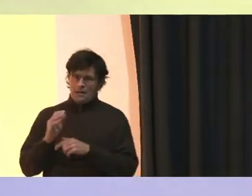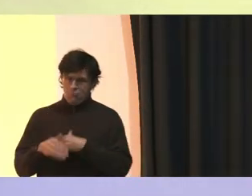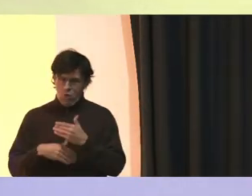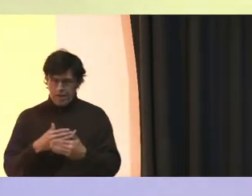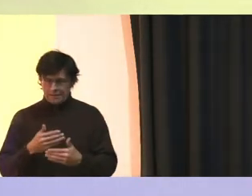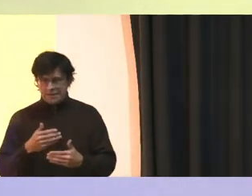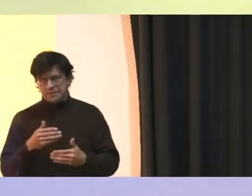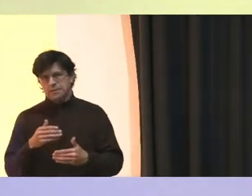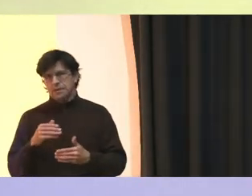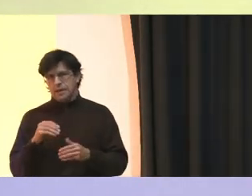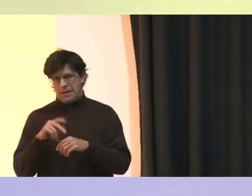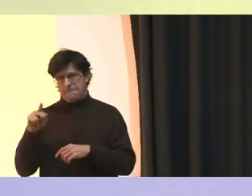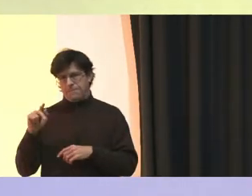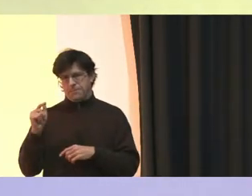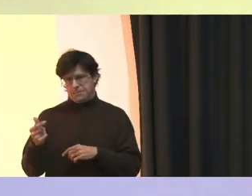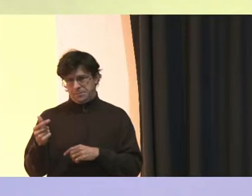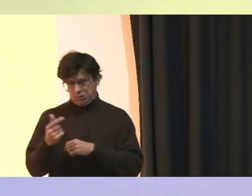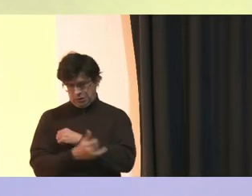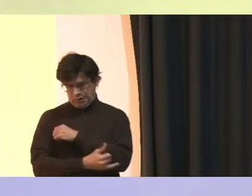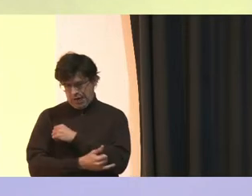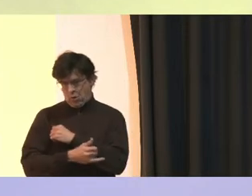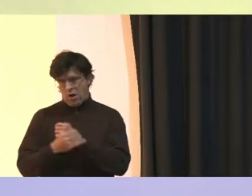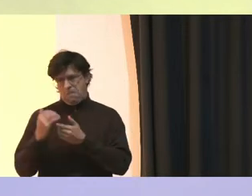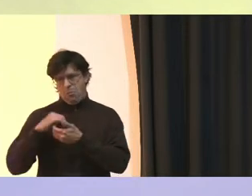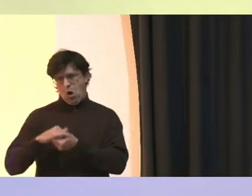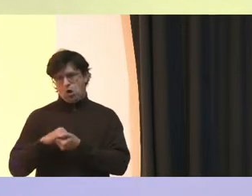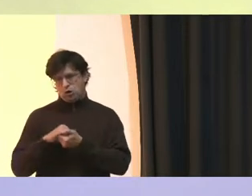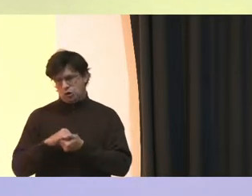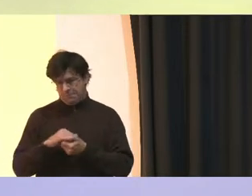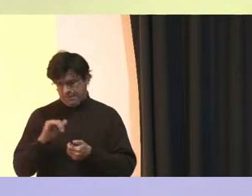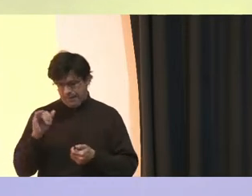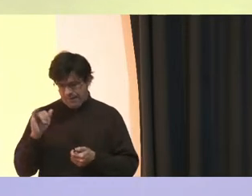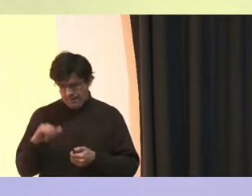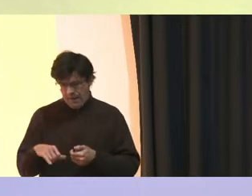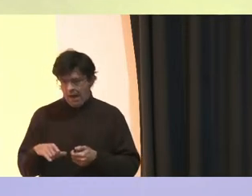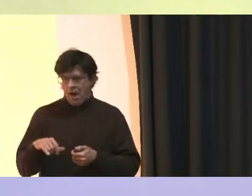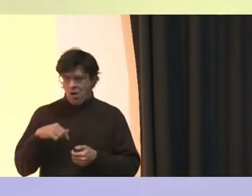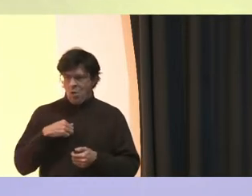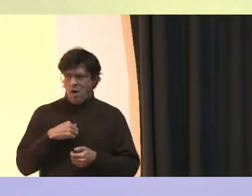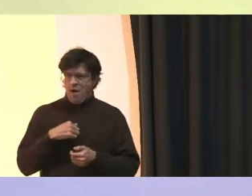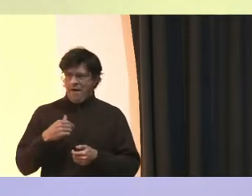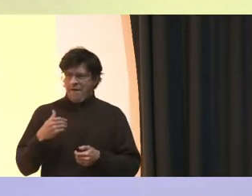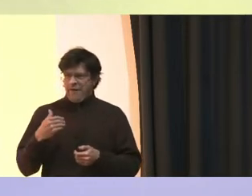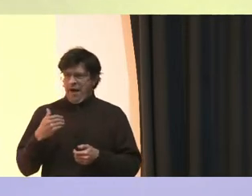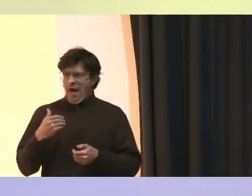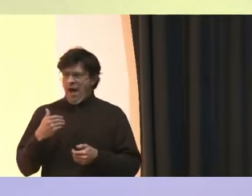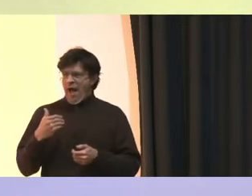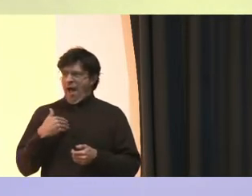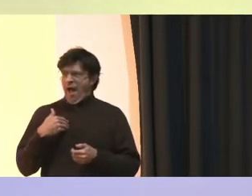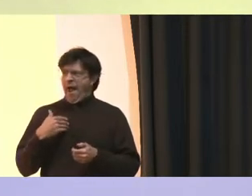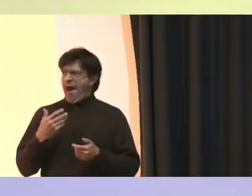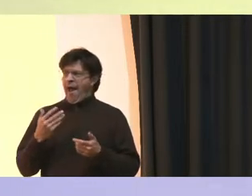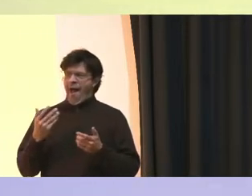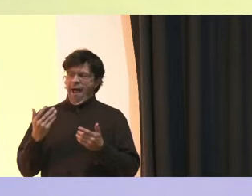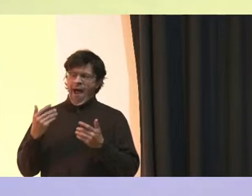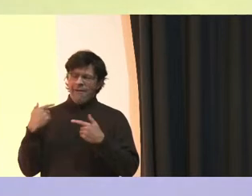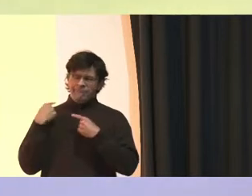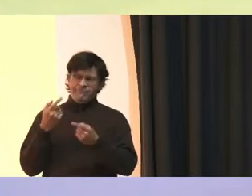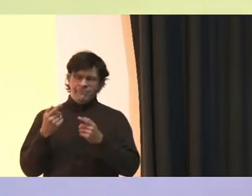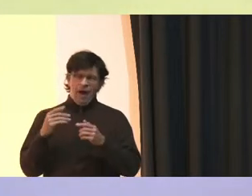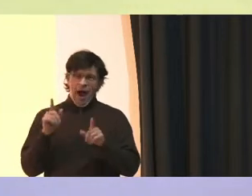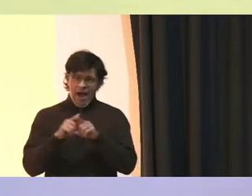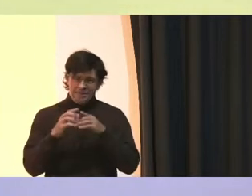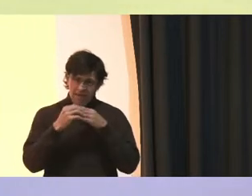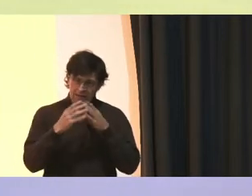In the Prince George's County partnership That we have in place As a leader, we've been on the